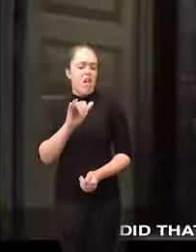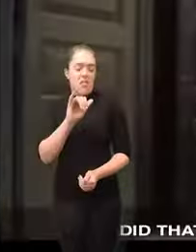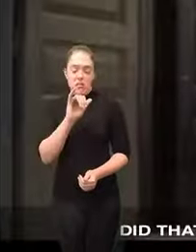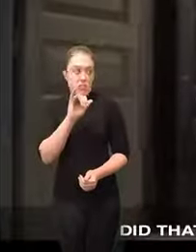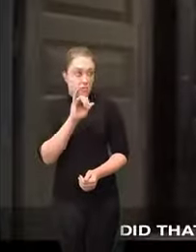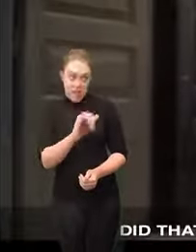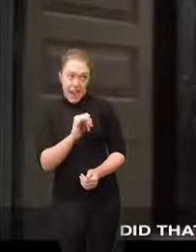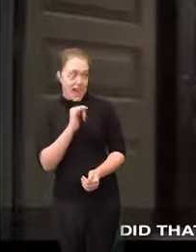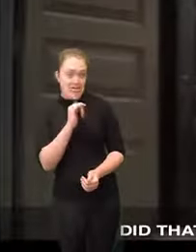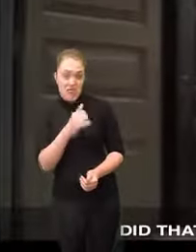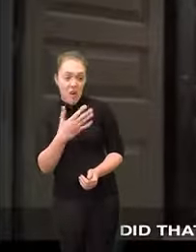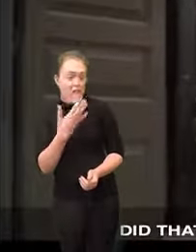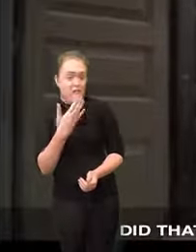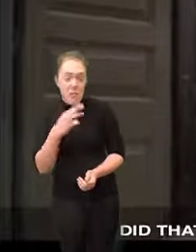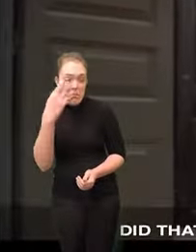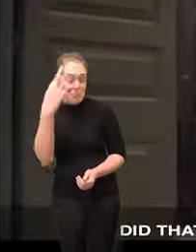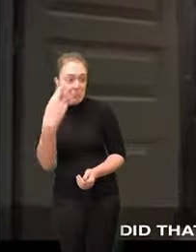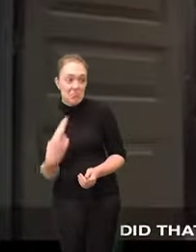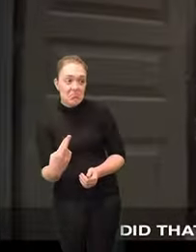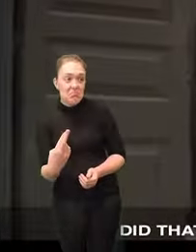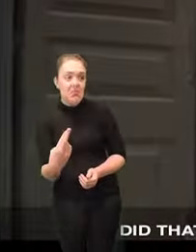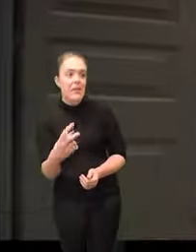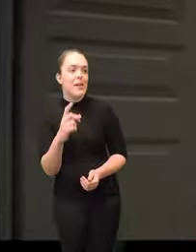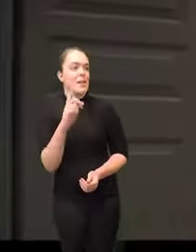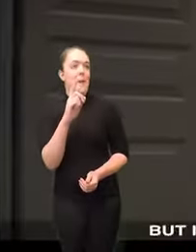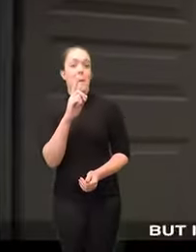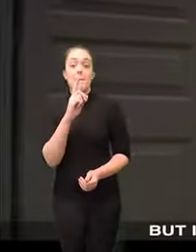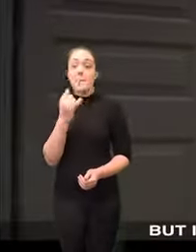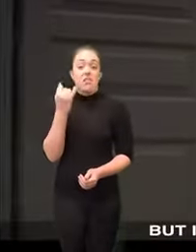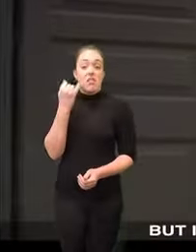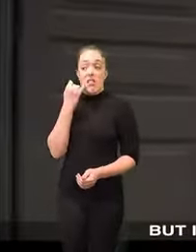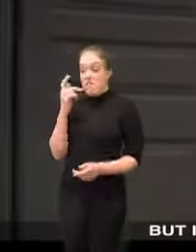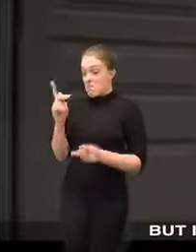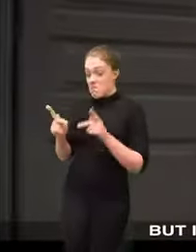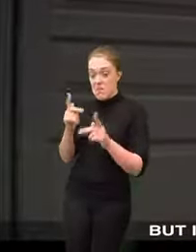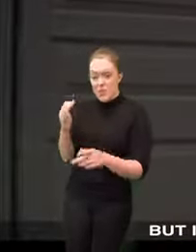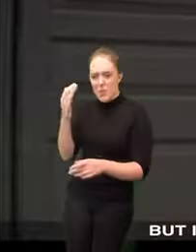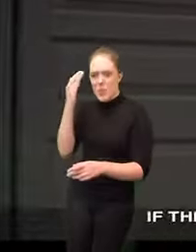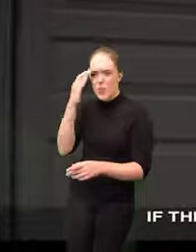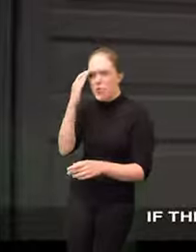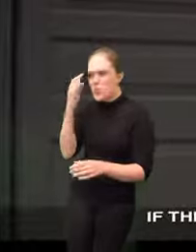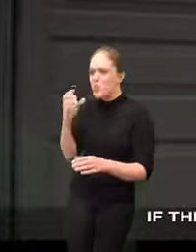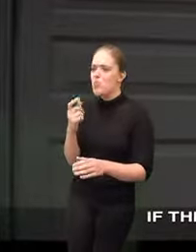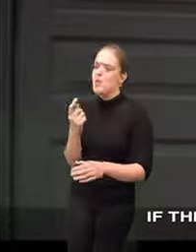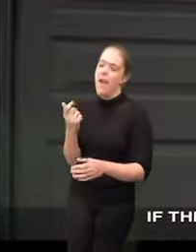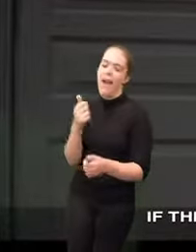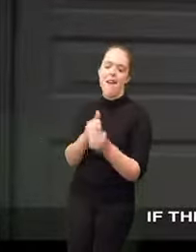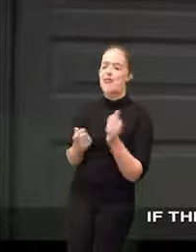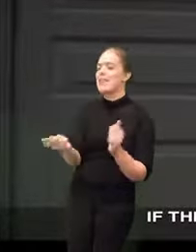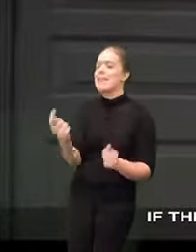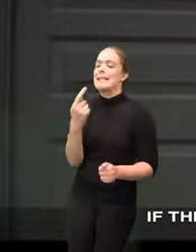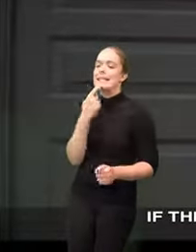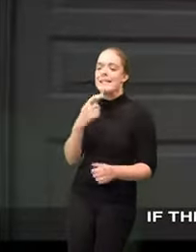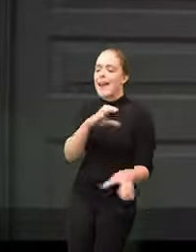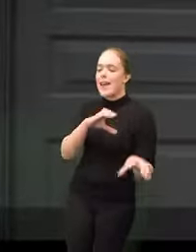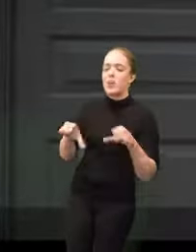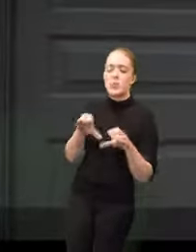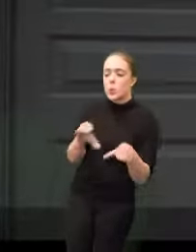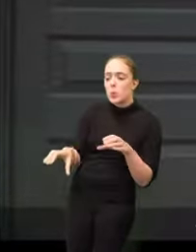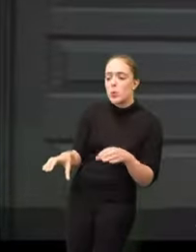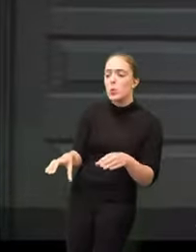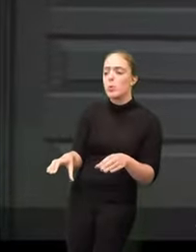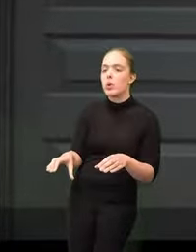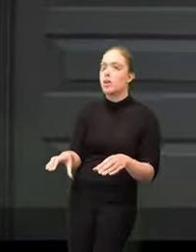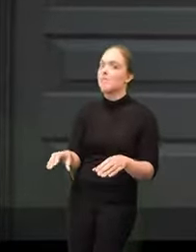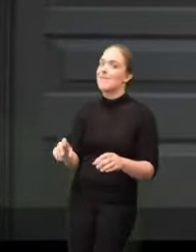they did that not in a conspiratorial way but in the conviction that if they were accountable to the public